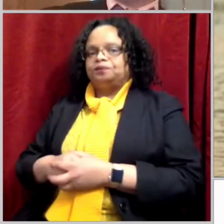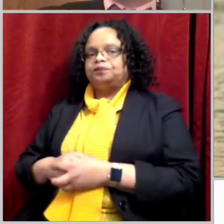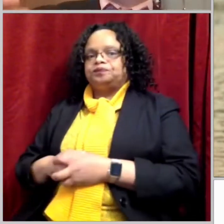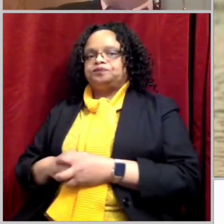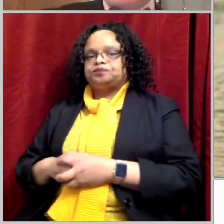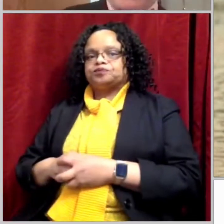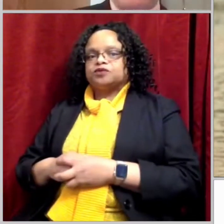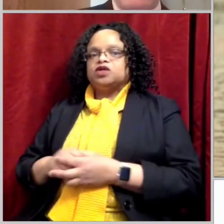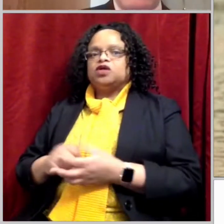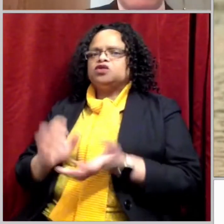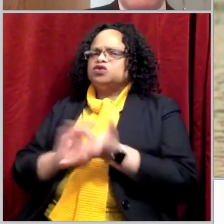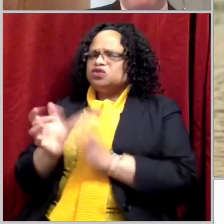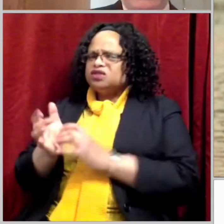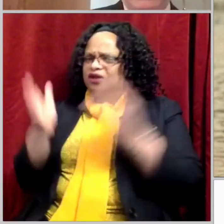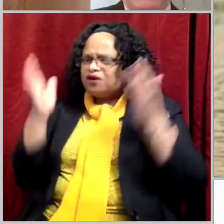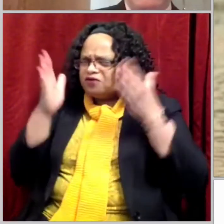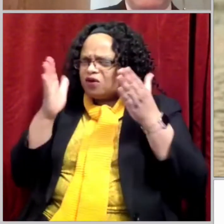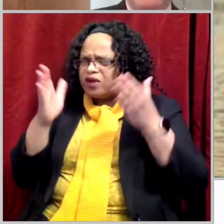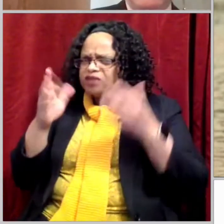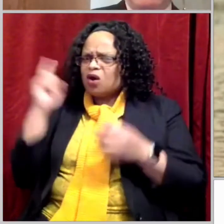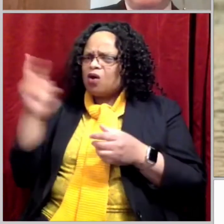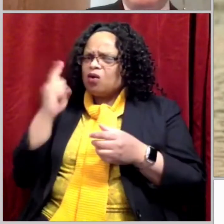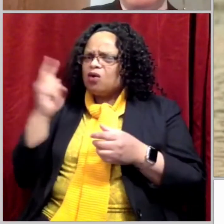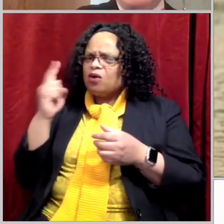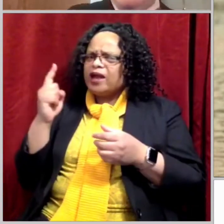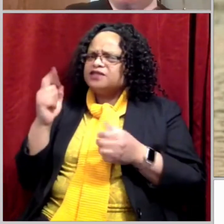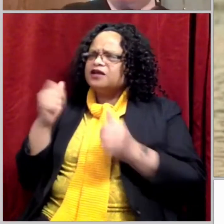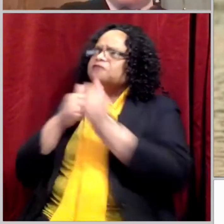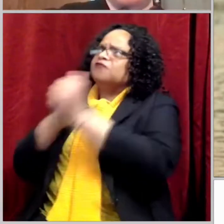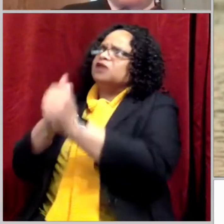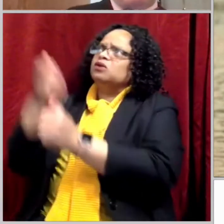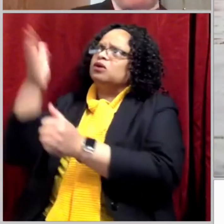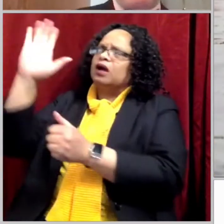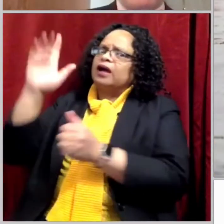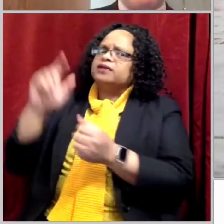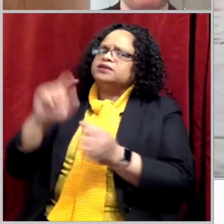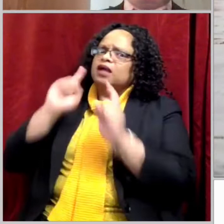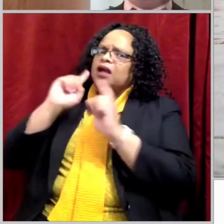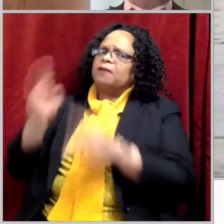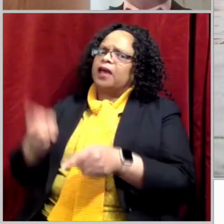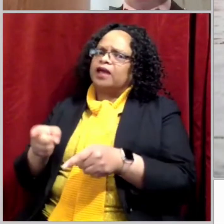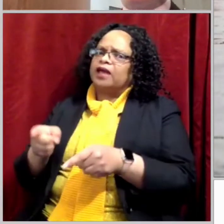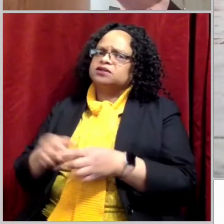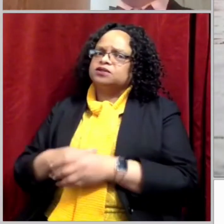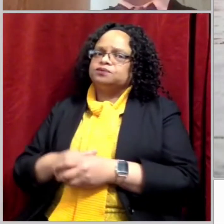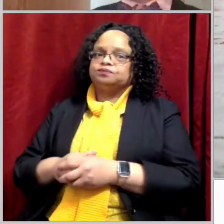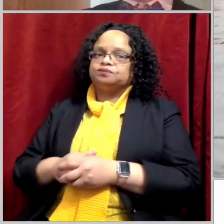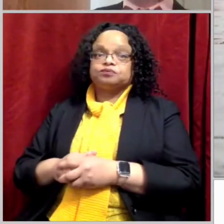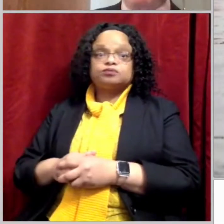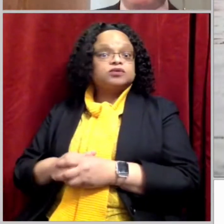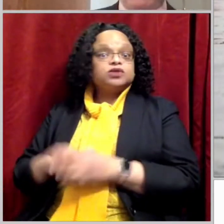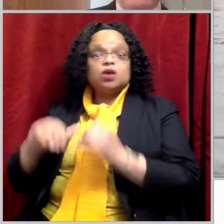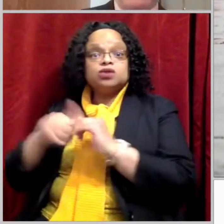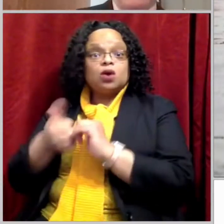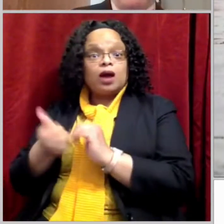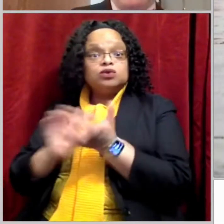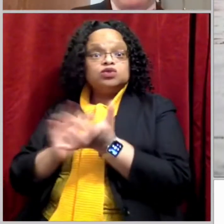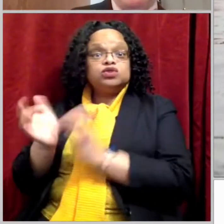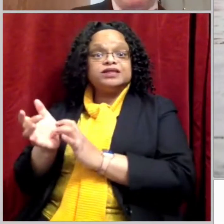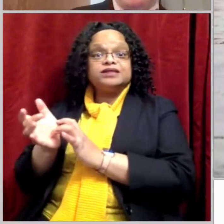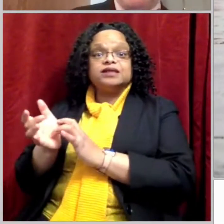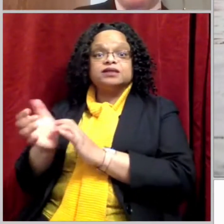in keeping with God's command. And how was Jesus baptized? Well, the how here is quite simple.